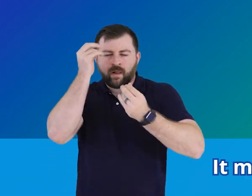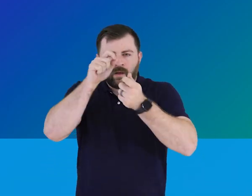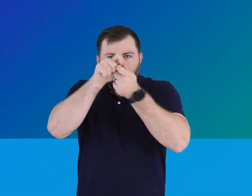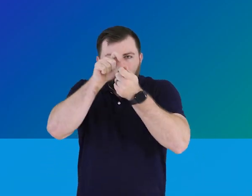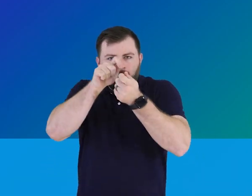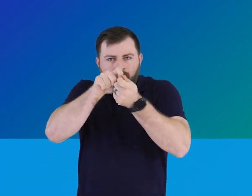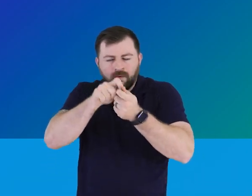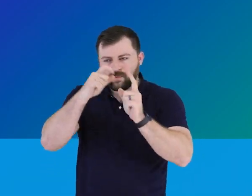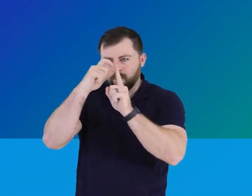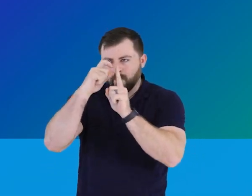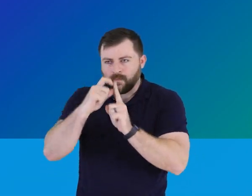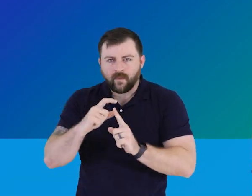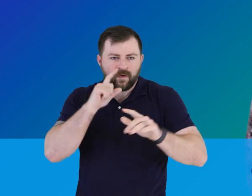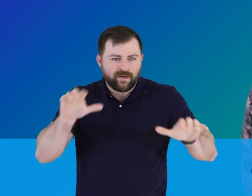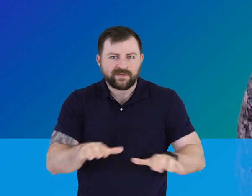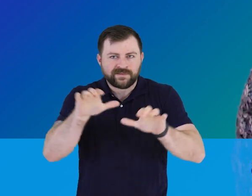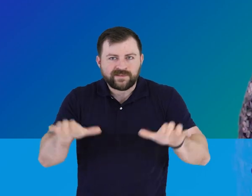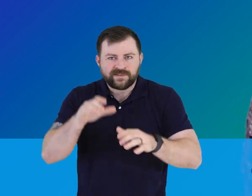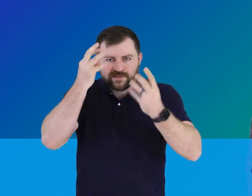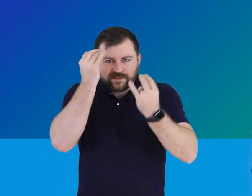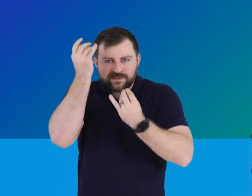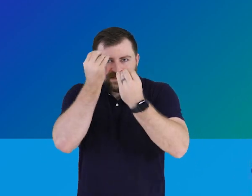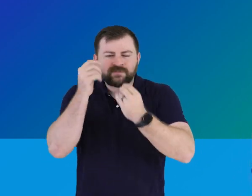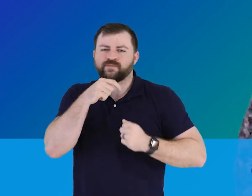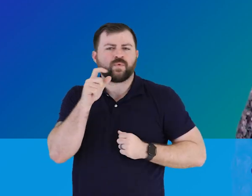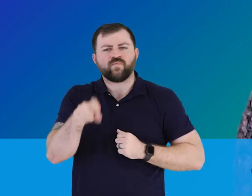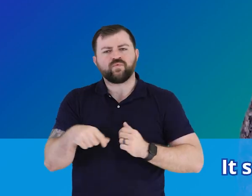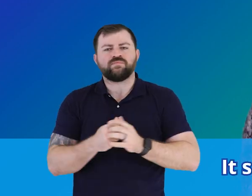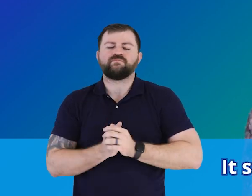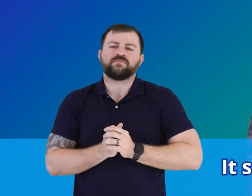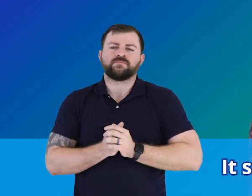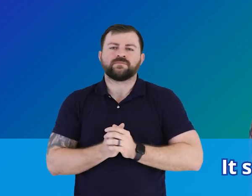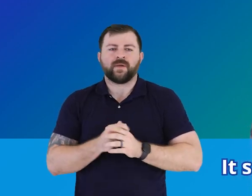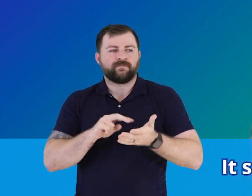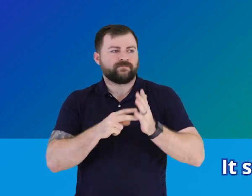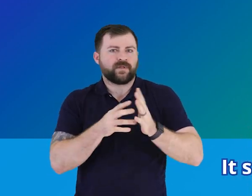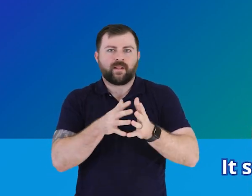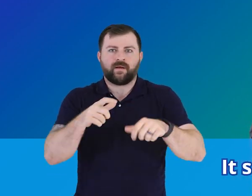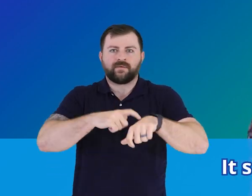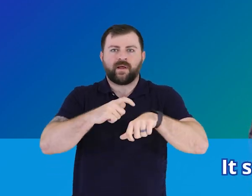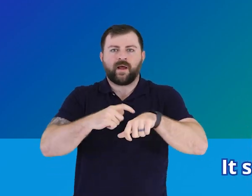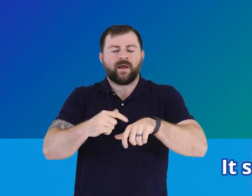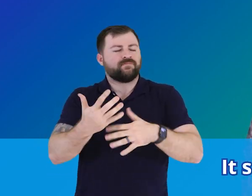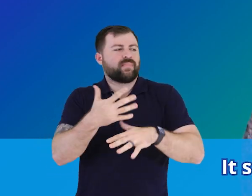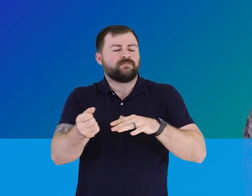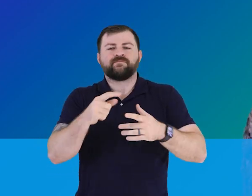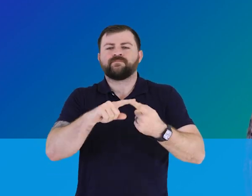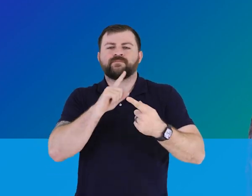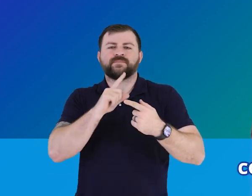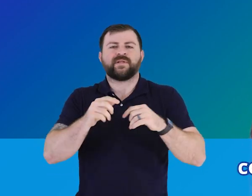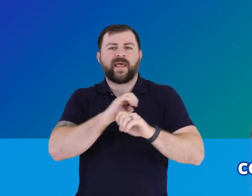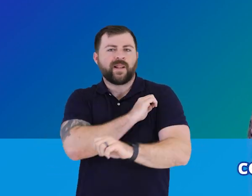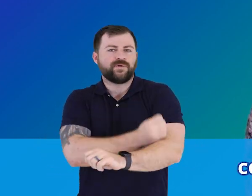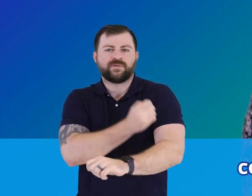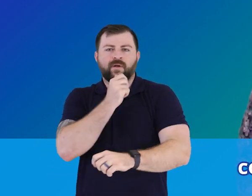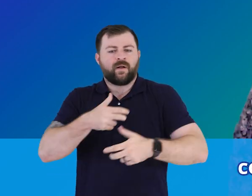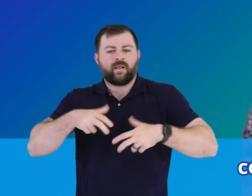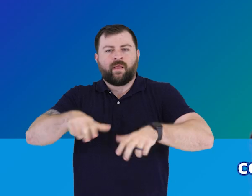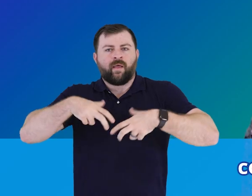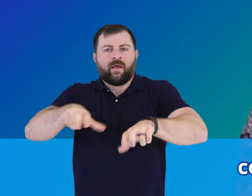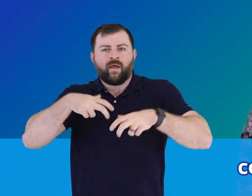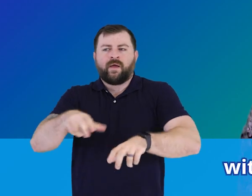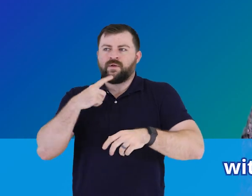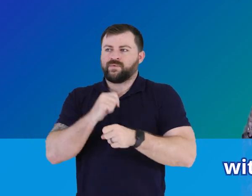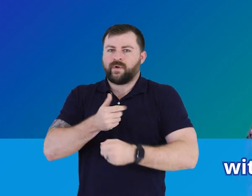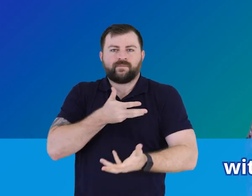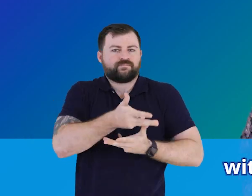we don't have to think about every little word and every little action in life. It saves us a lot of time and energy because we're communicating and